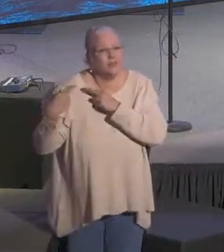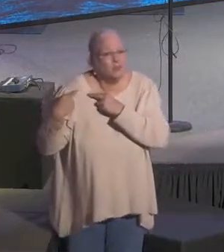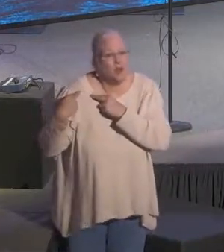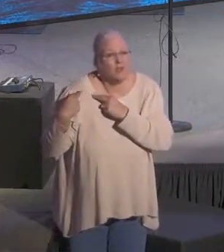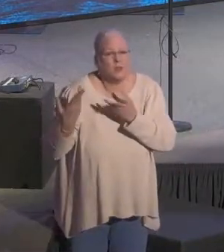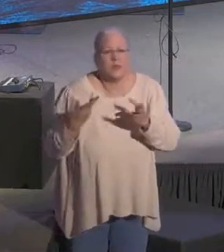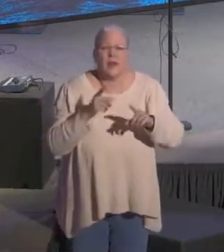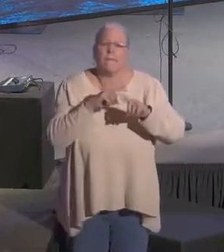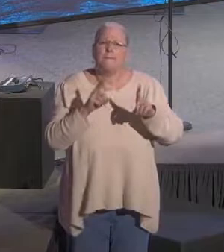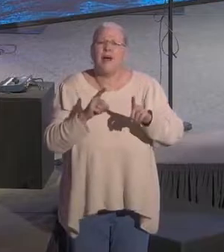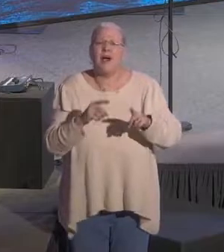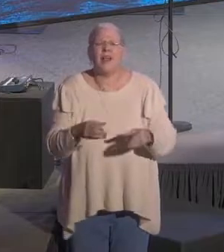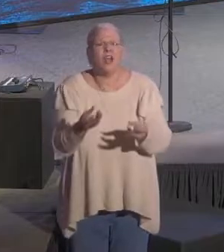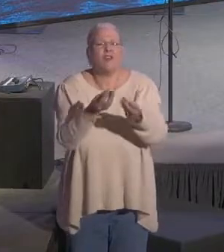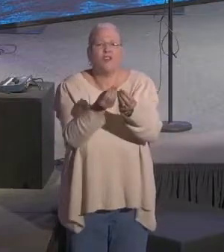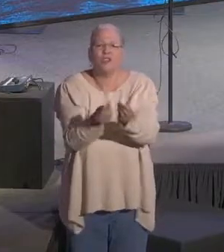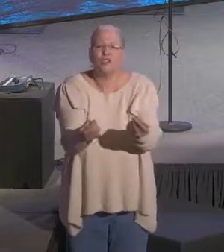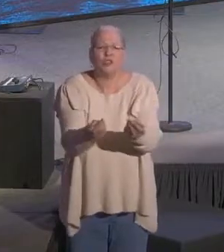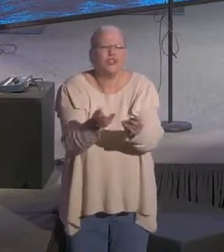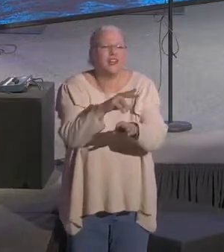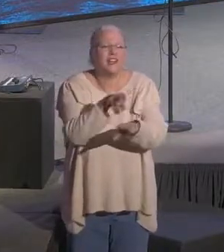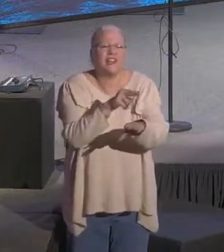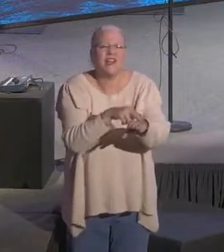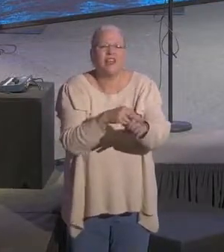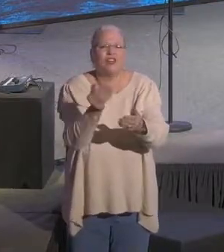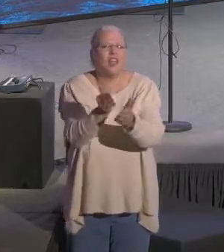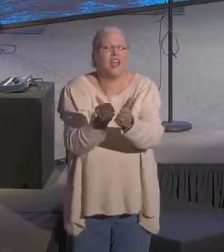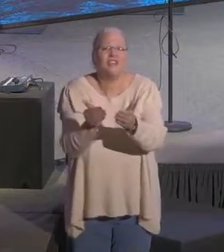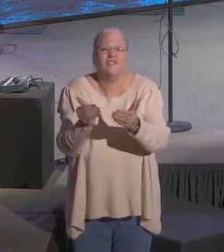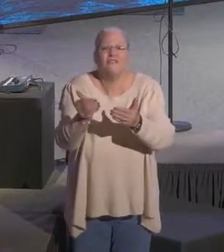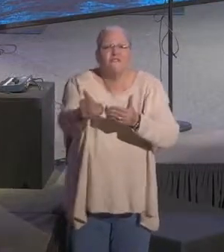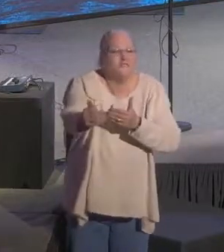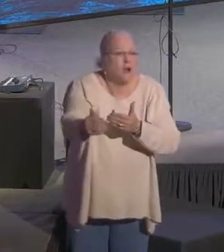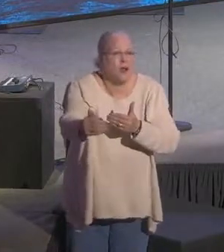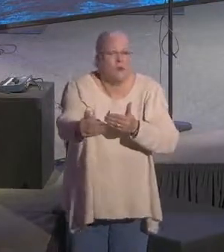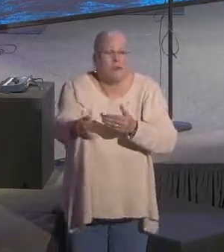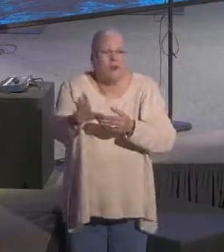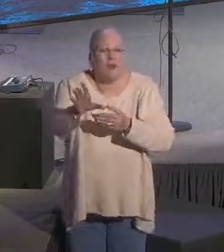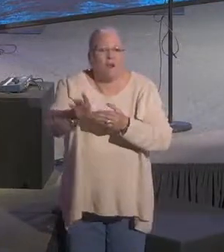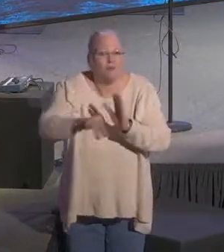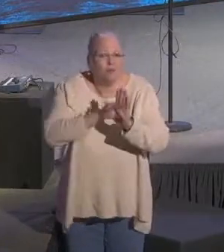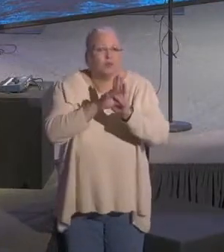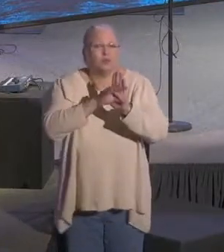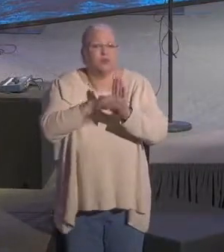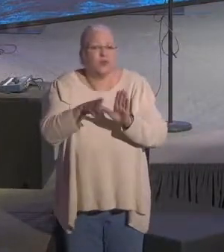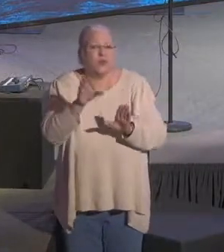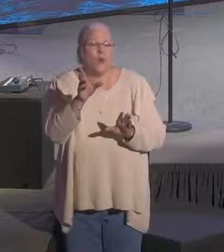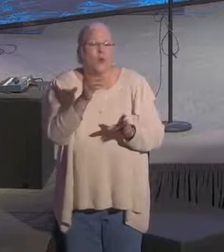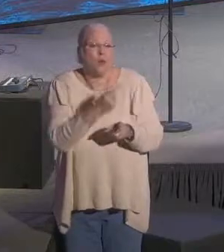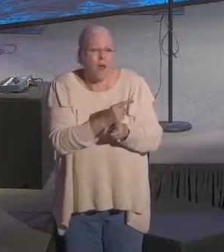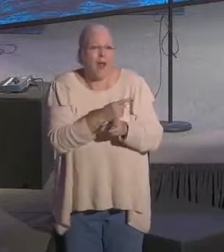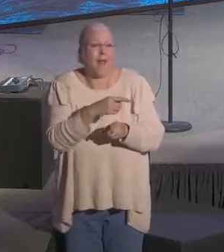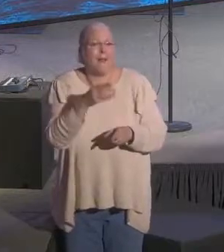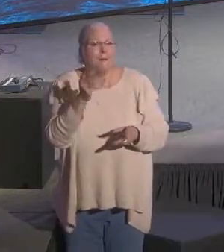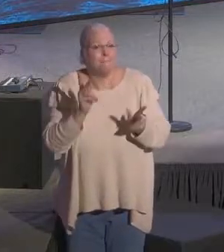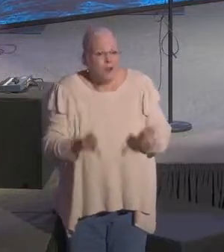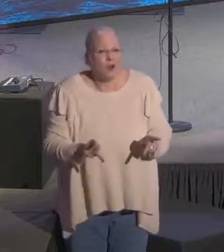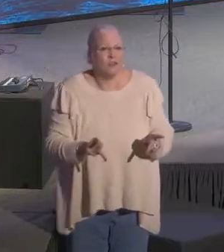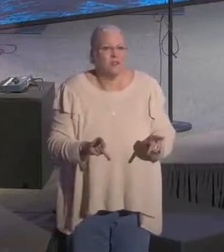But listen, the solution in our nation goes far beyond choosing the right candidates. It's so much bigger than that.